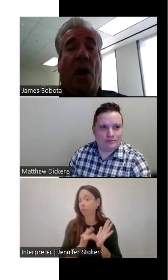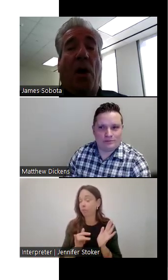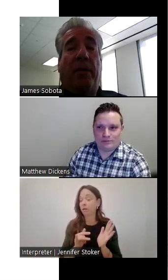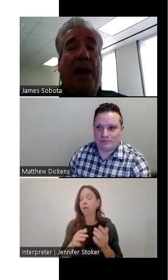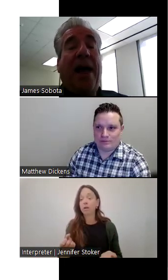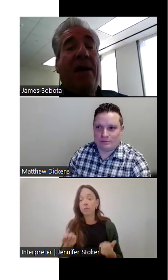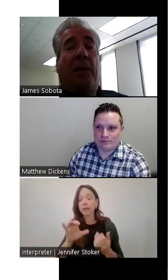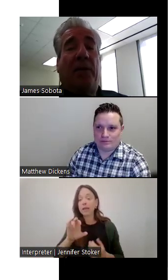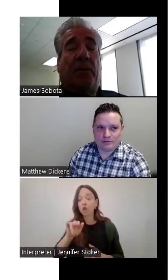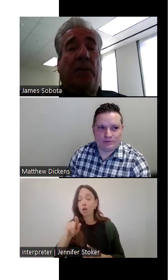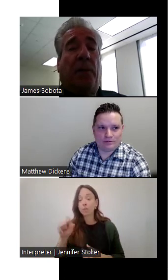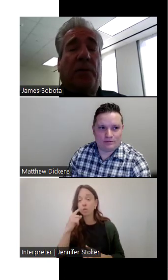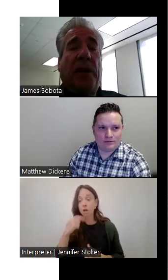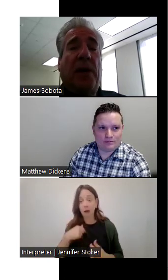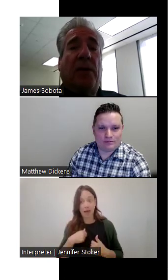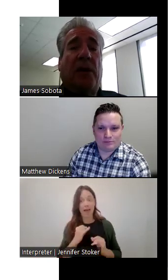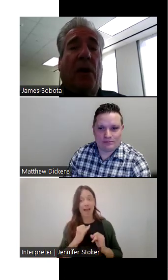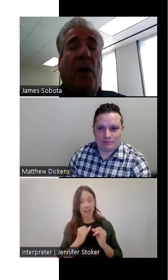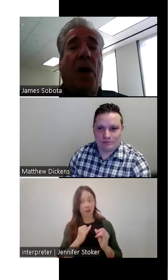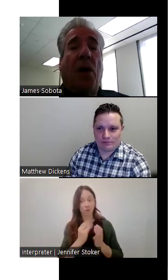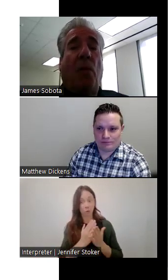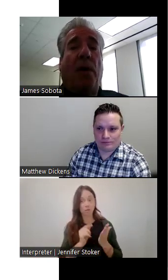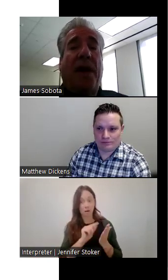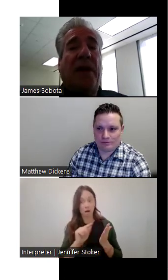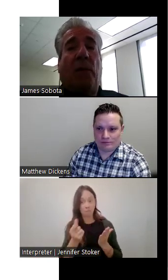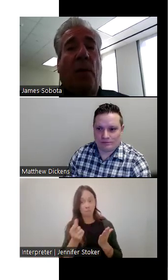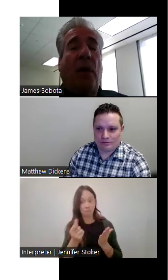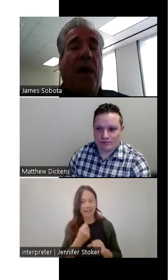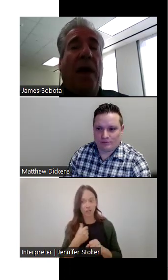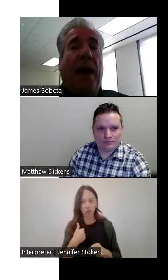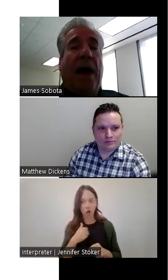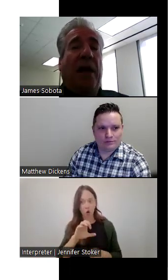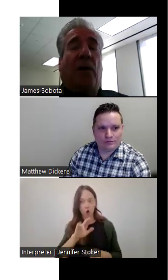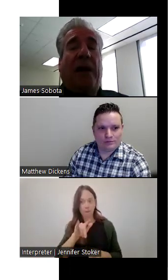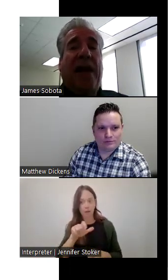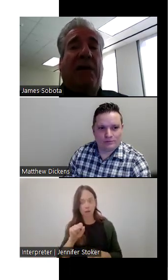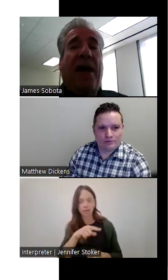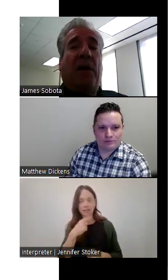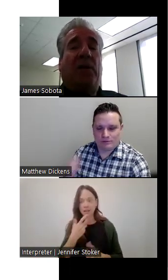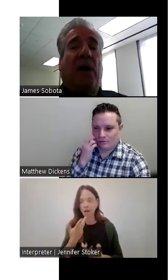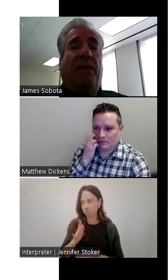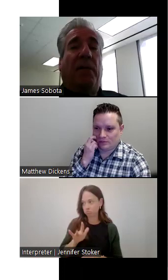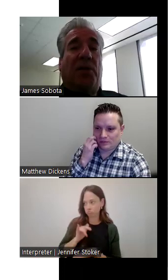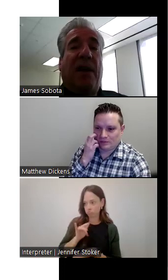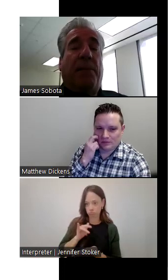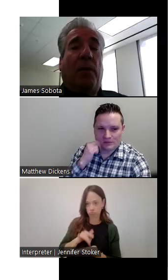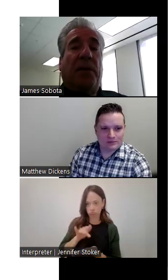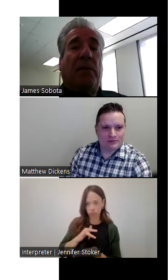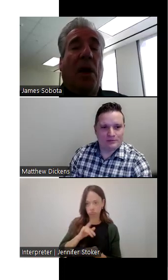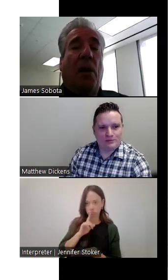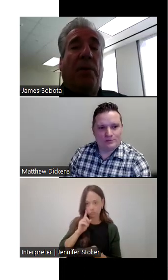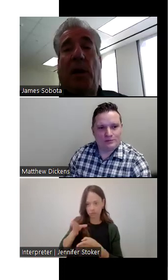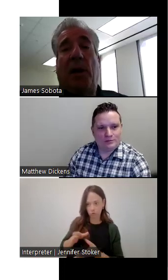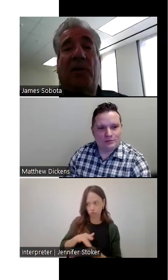criminals thought, and I interviewed some criminals many years ago where they said, well, I thought I'd take advantage of this deaf